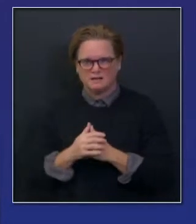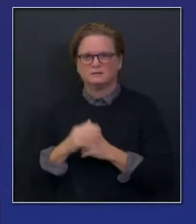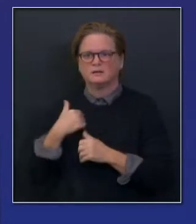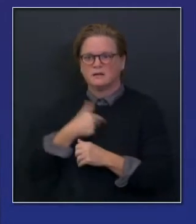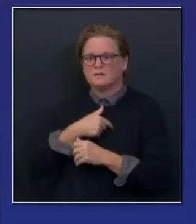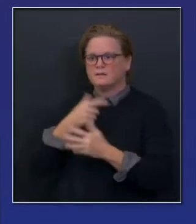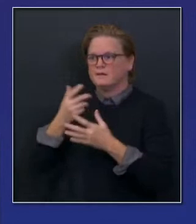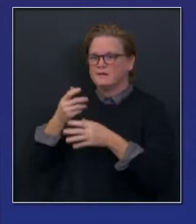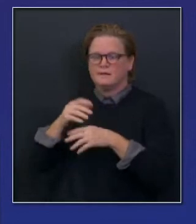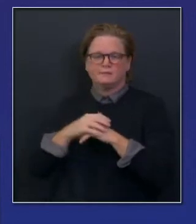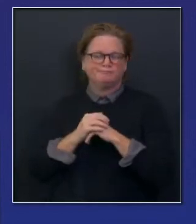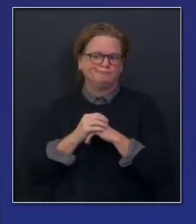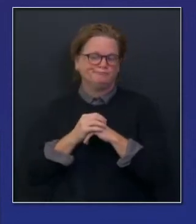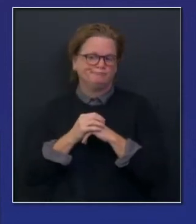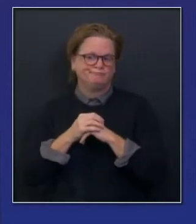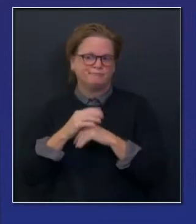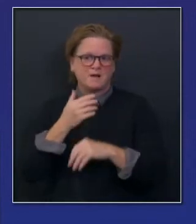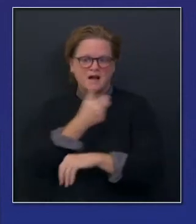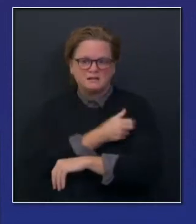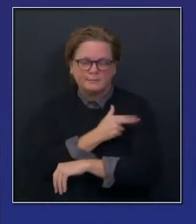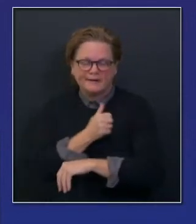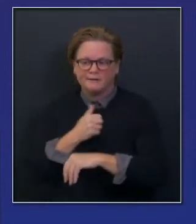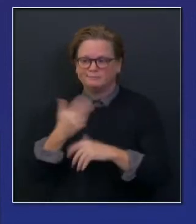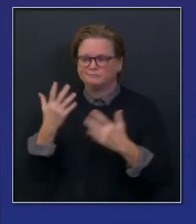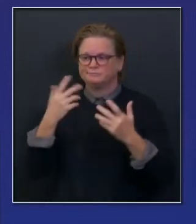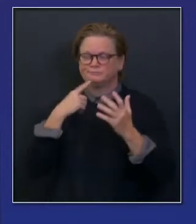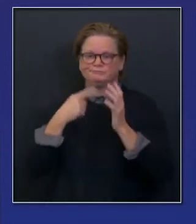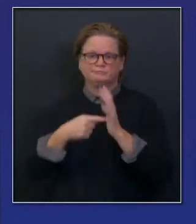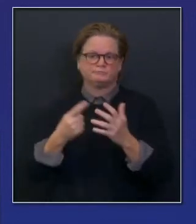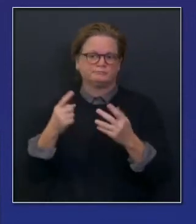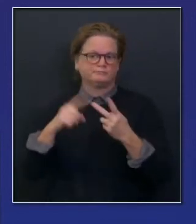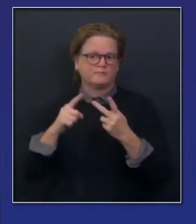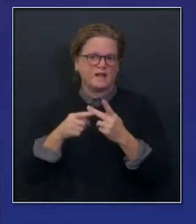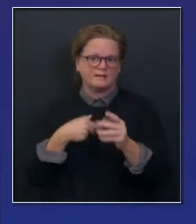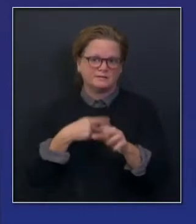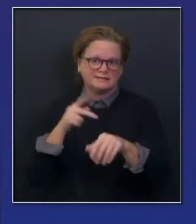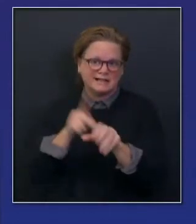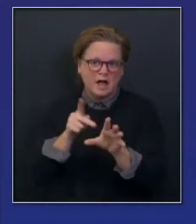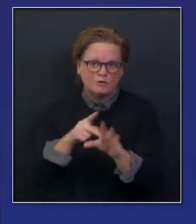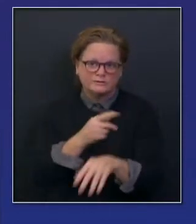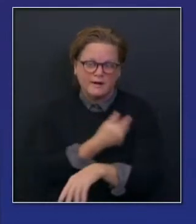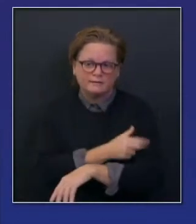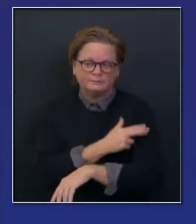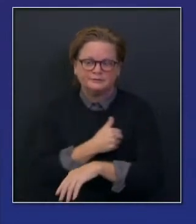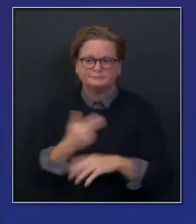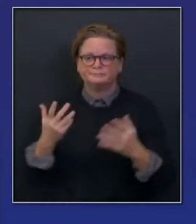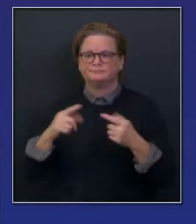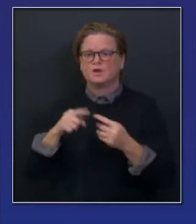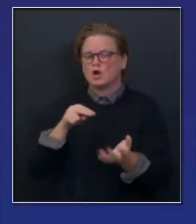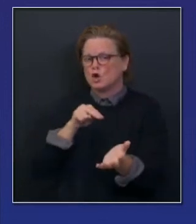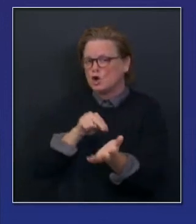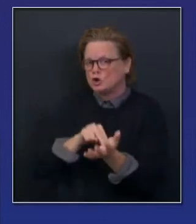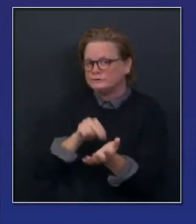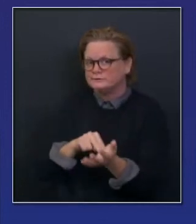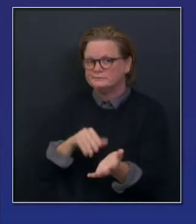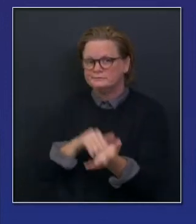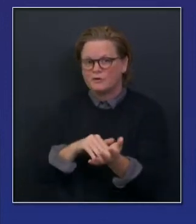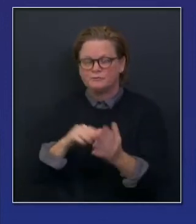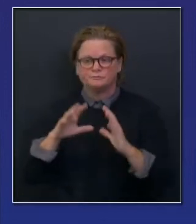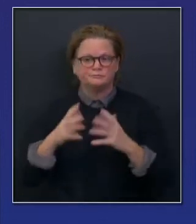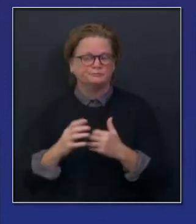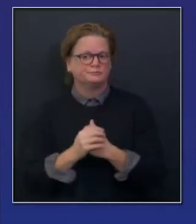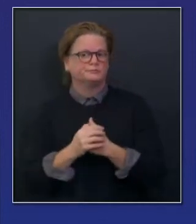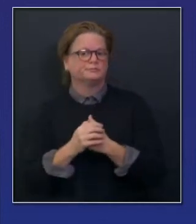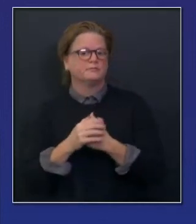correctional facility hospitals. We talked about skilled nursing facilities in the next few weeks and assisted living facilities where we'll start